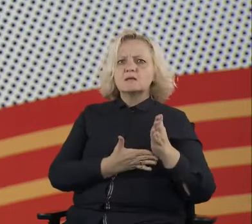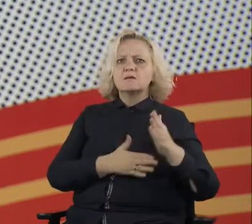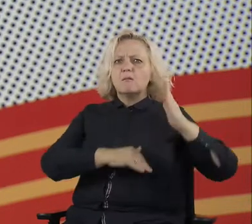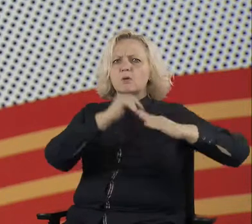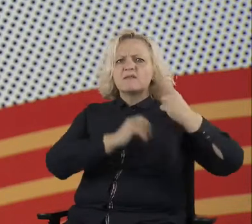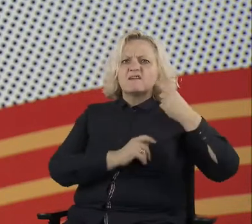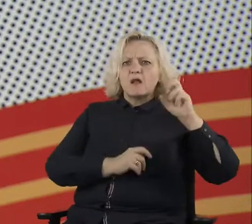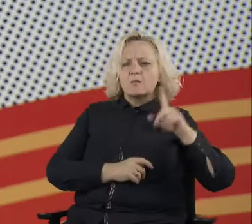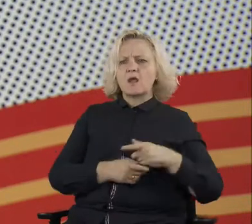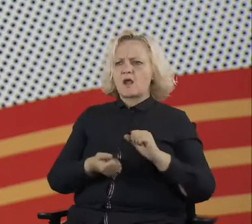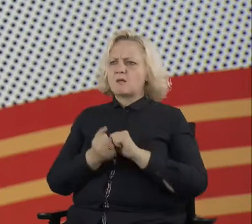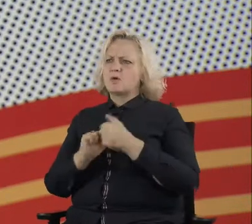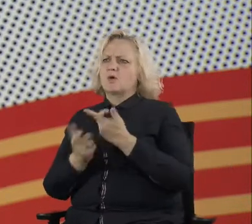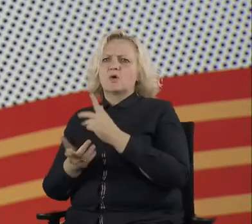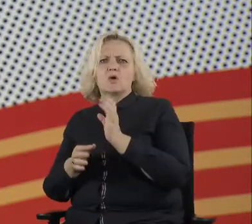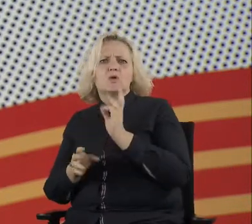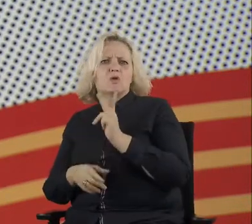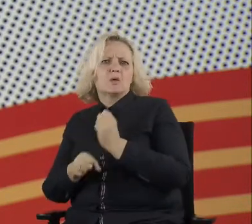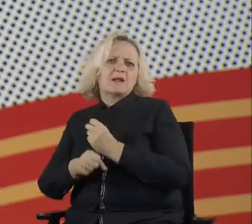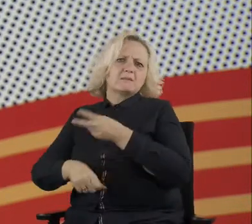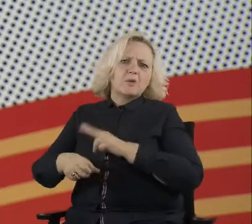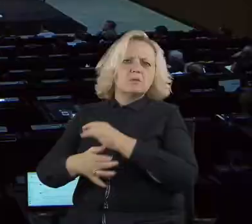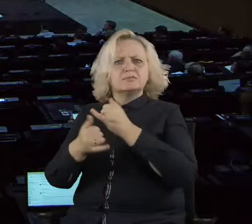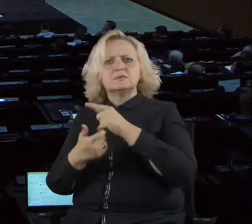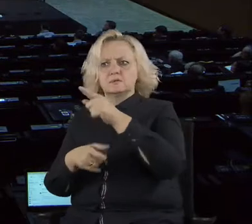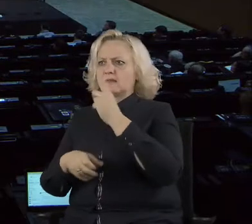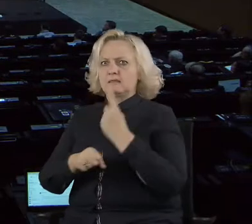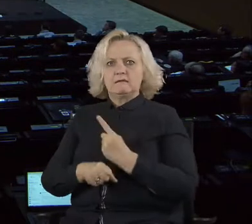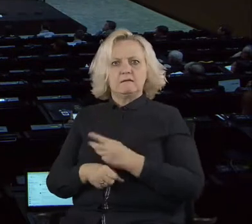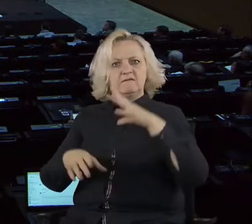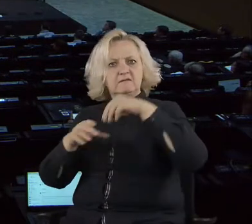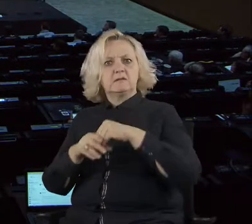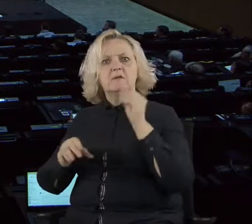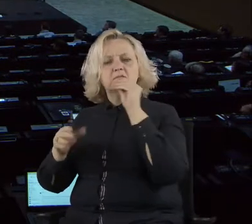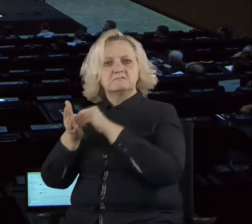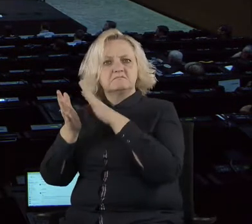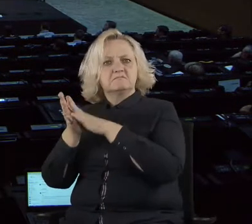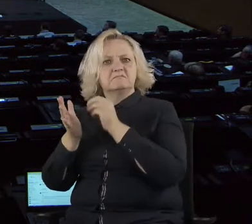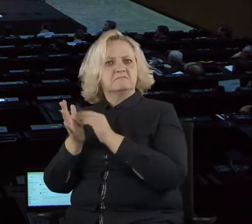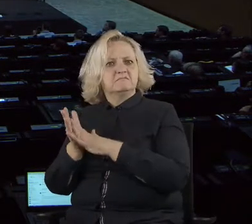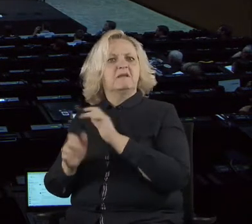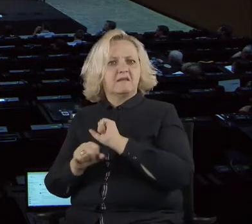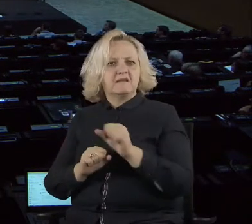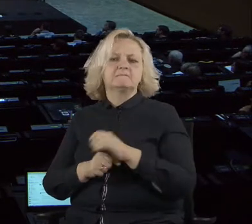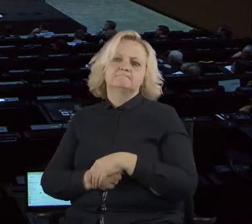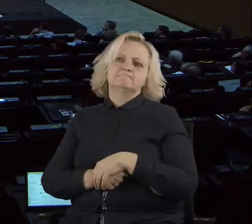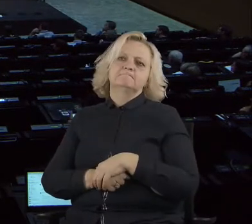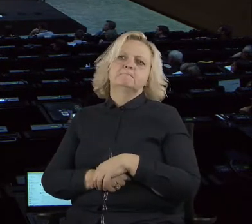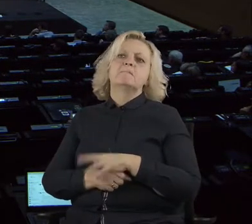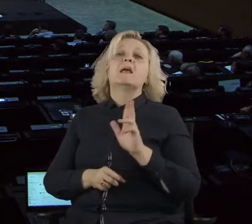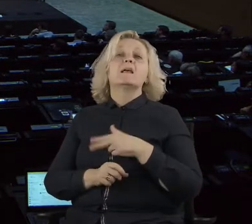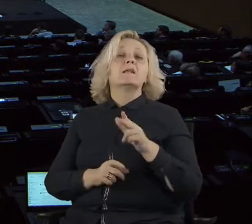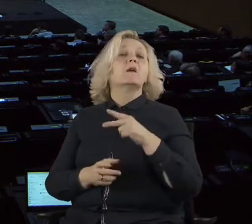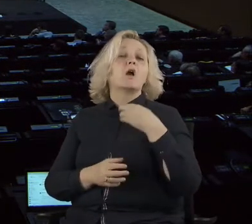uh, because they are TTA technologies. So those decisions in technical, but we are talking about technology for political